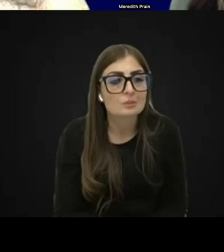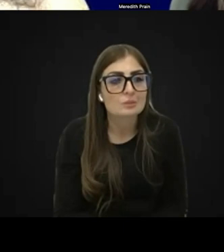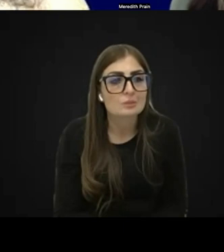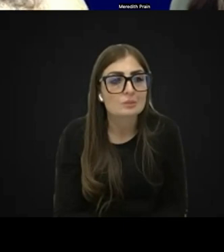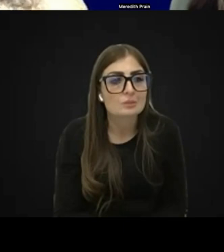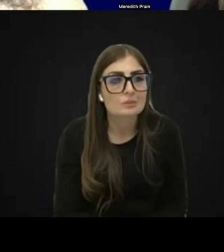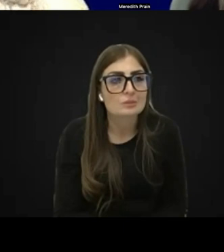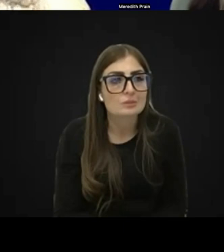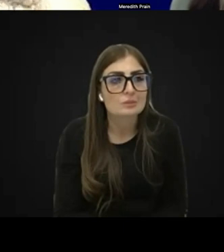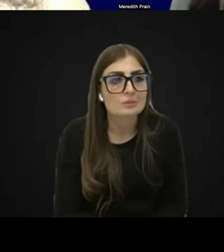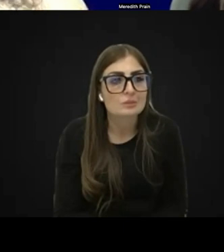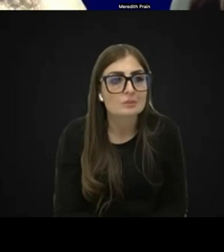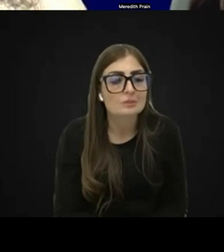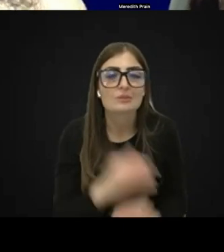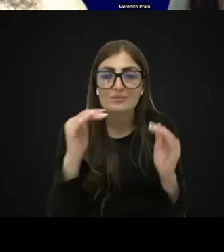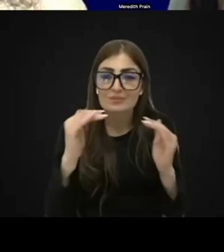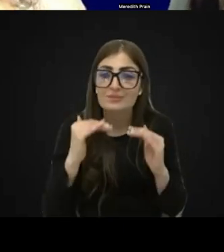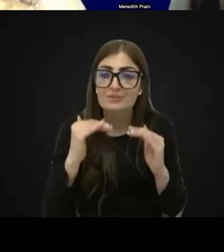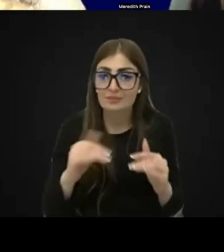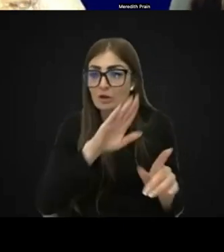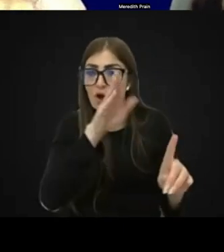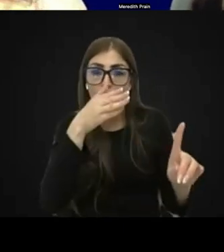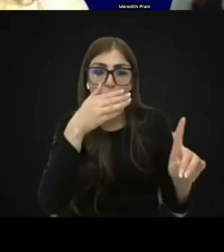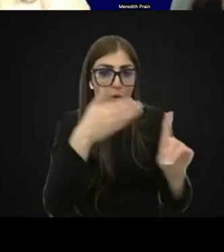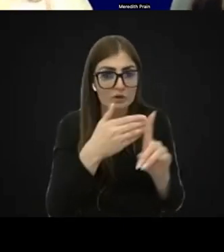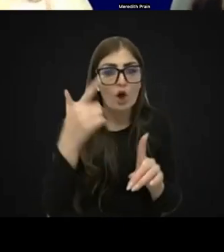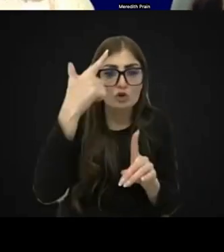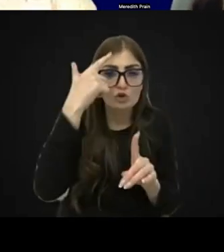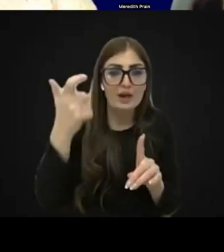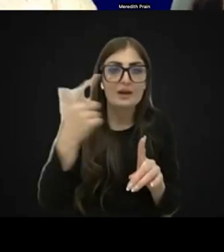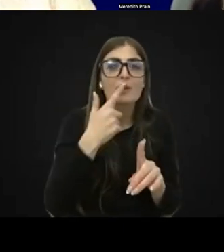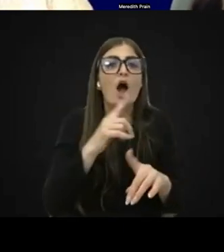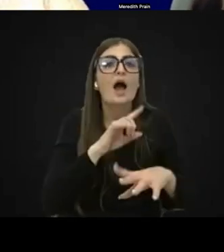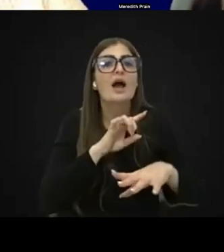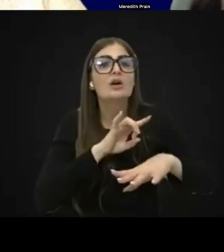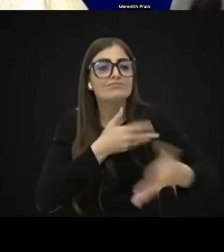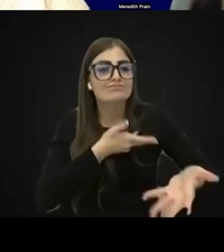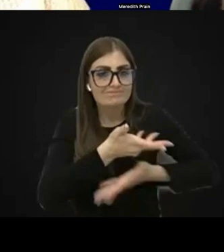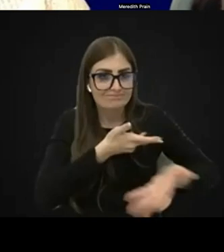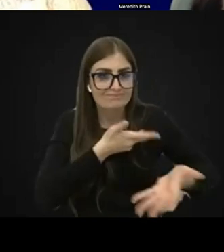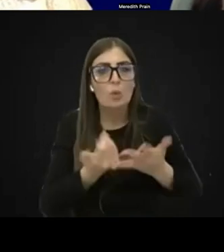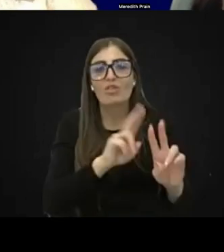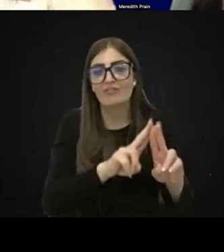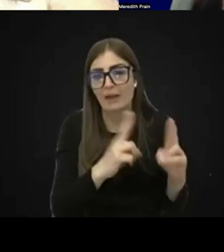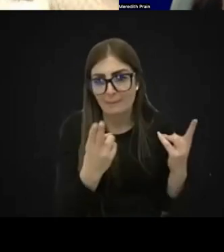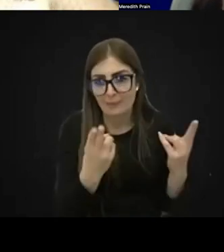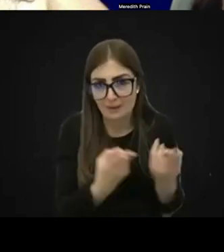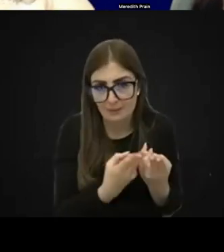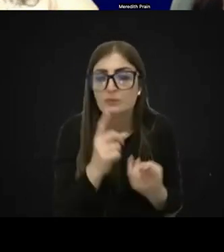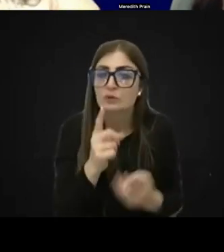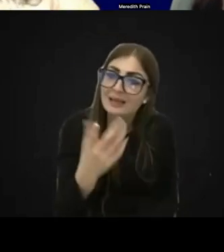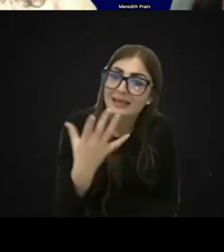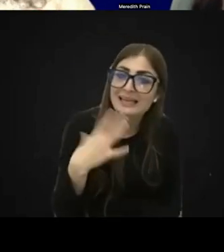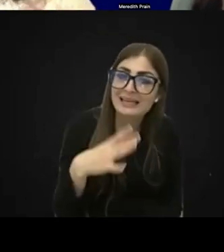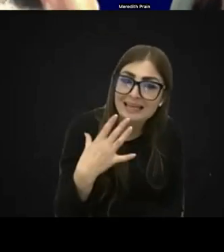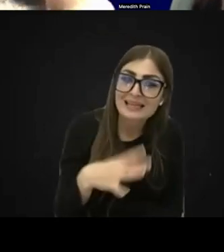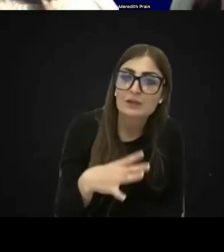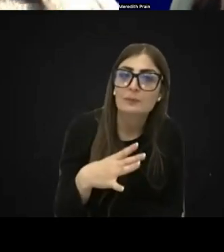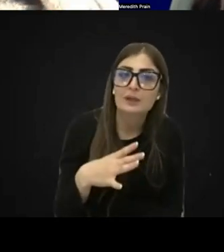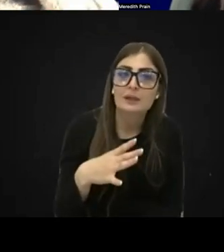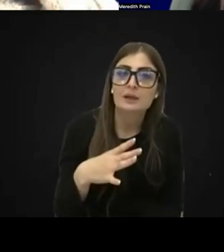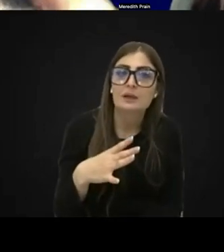goals are definitely generated by consultation with the family. So, um, you need to be, and,